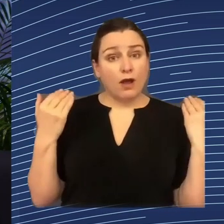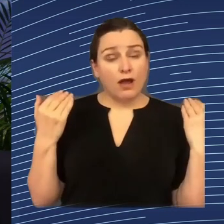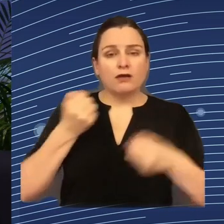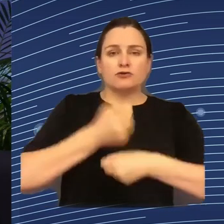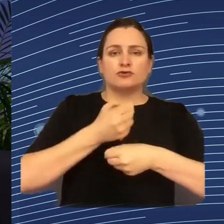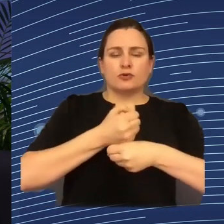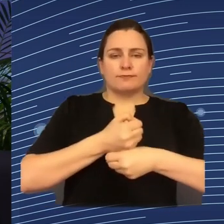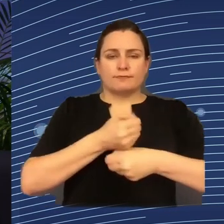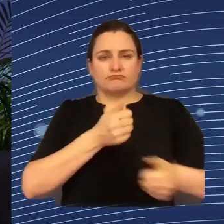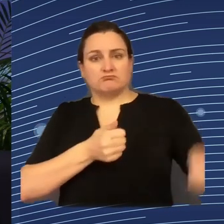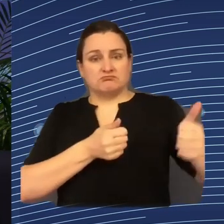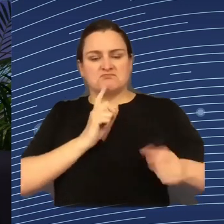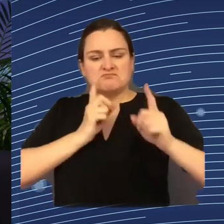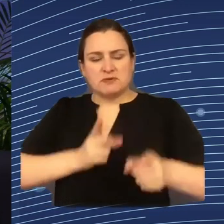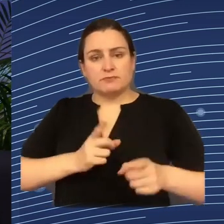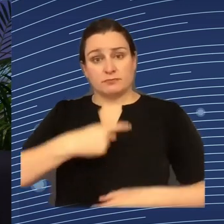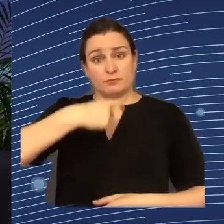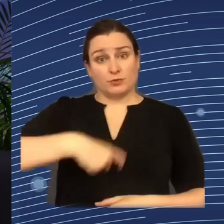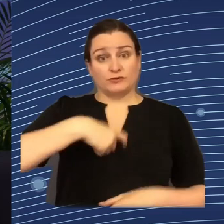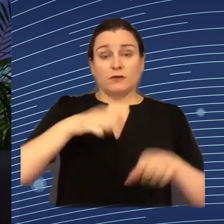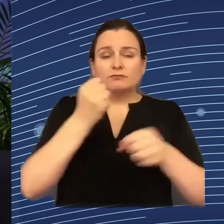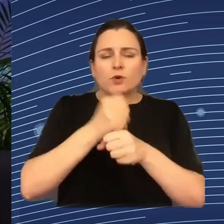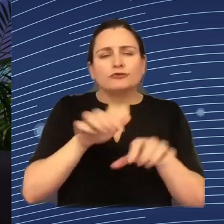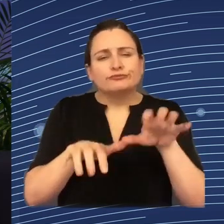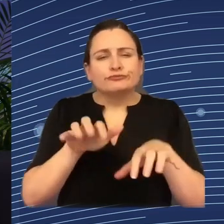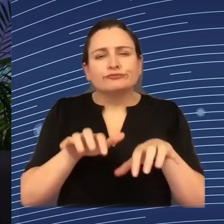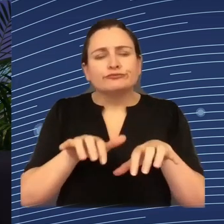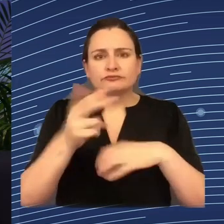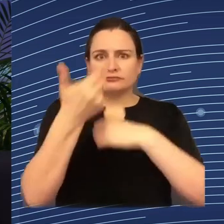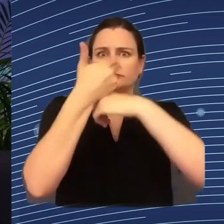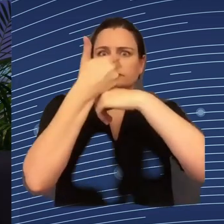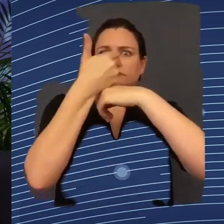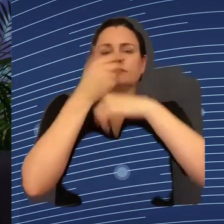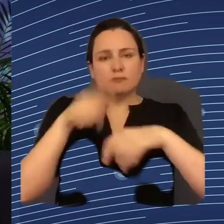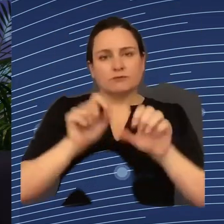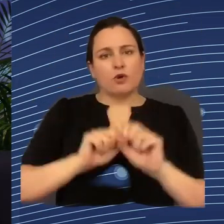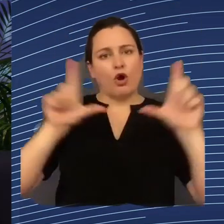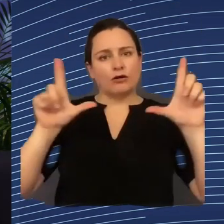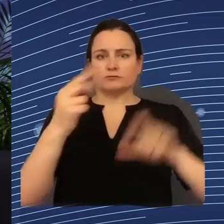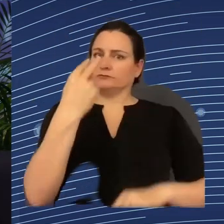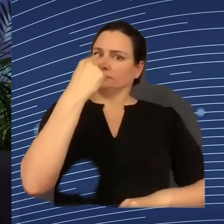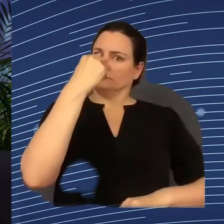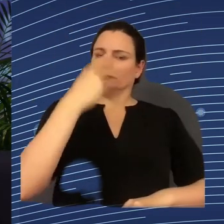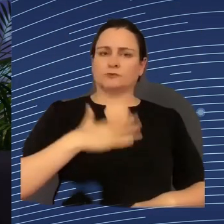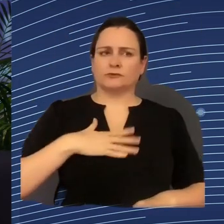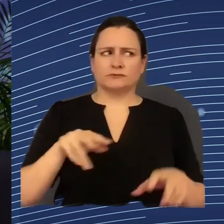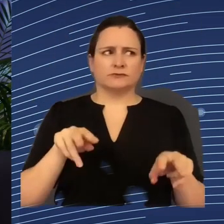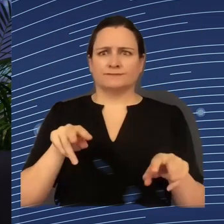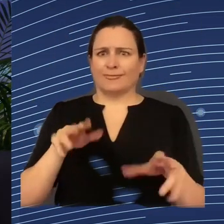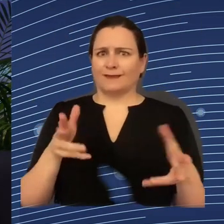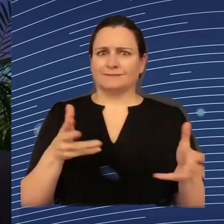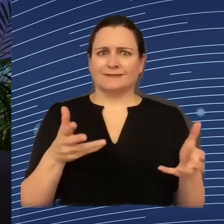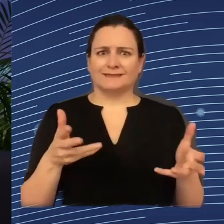okay. And we know why. Because via the camera you are tracked. We had colleagues who had to wear